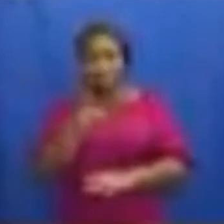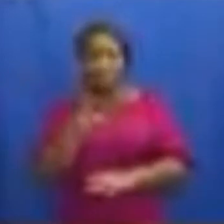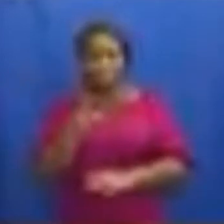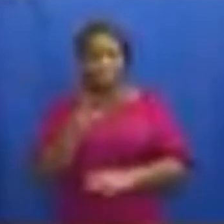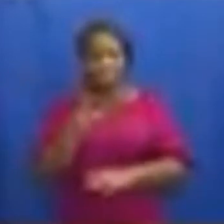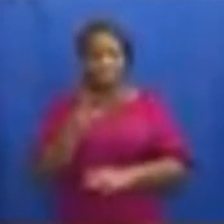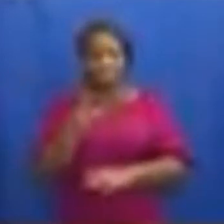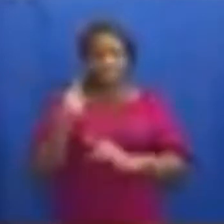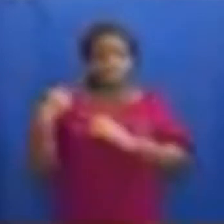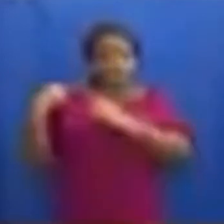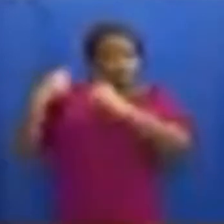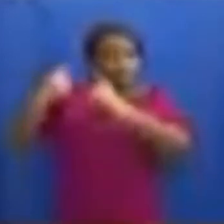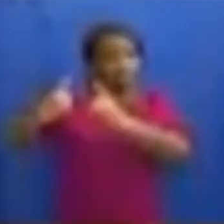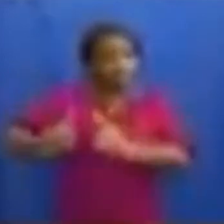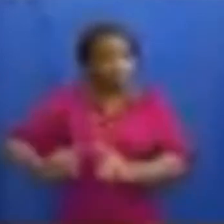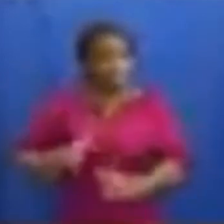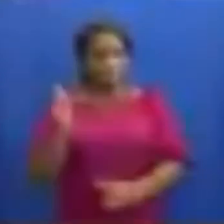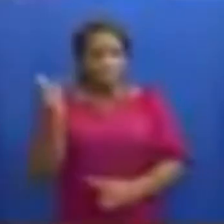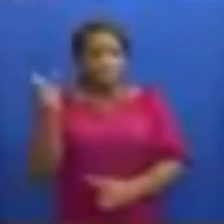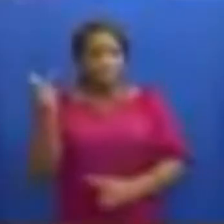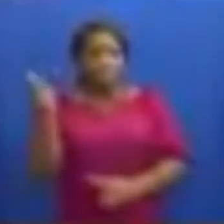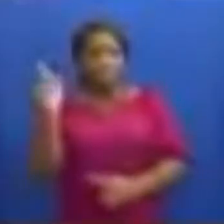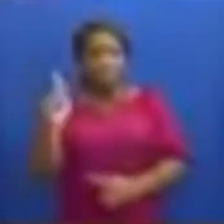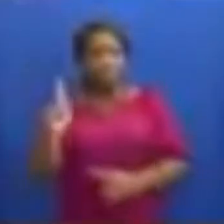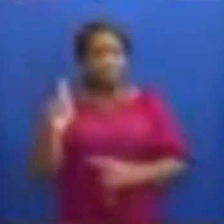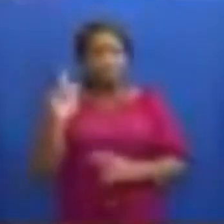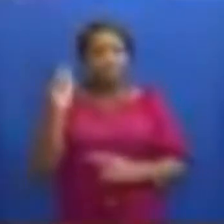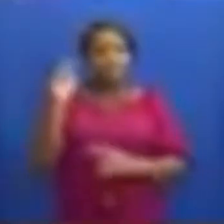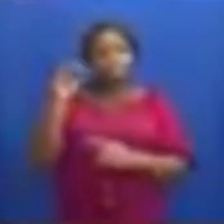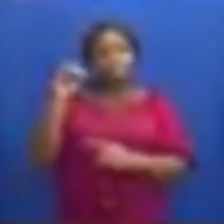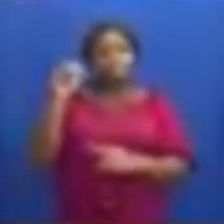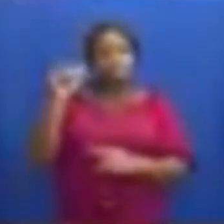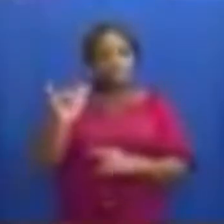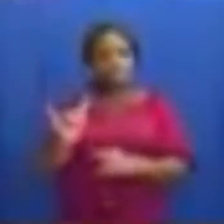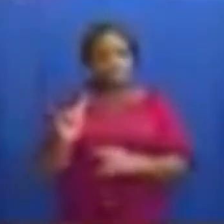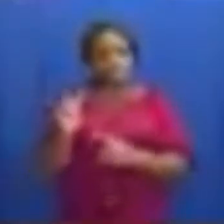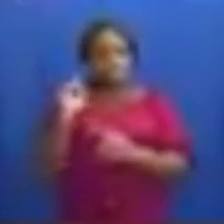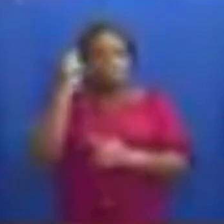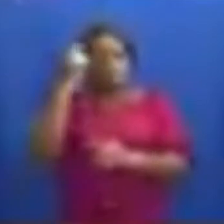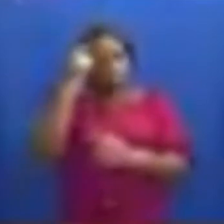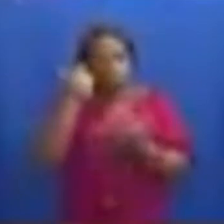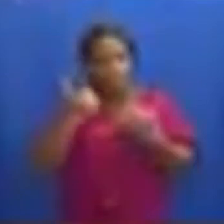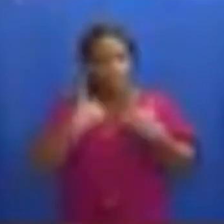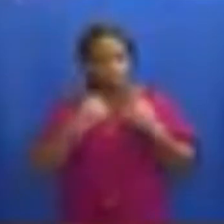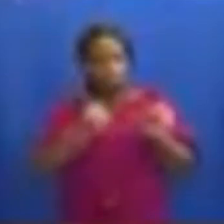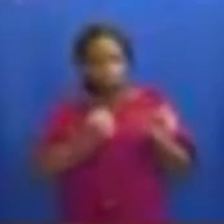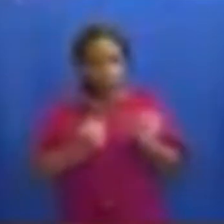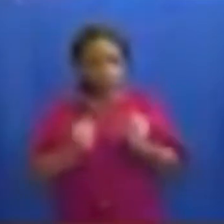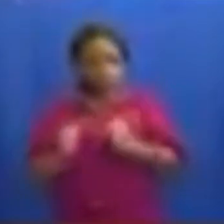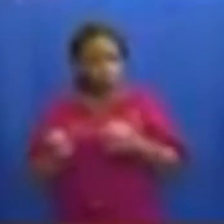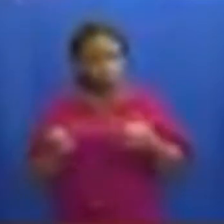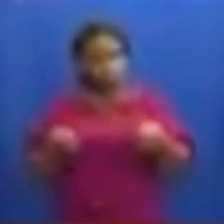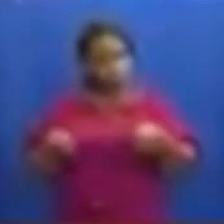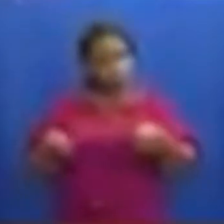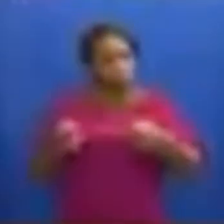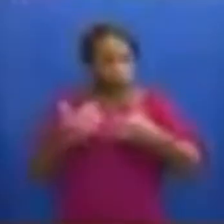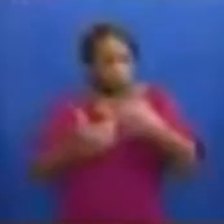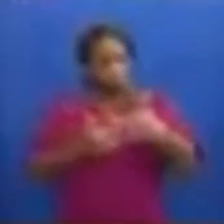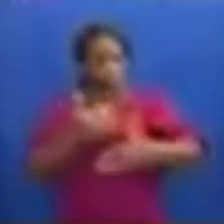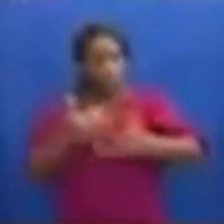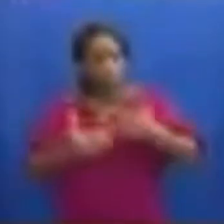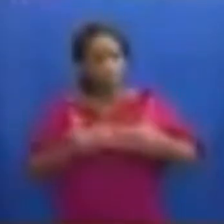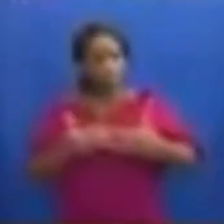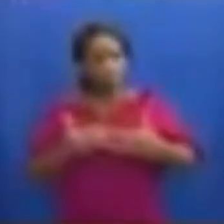since 31st of May, when government decided to embark on a strategic, controlled, progressive,